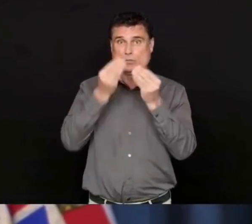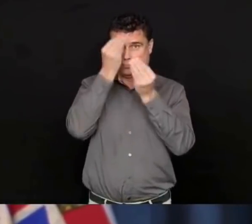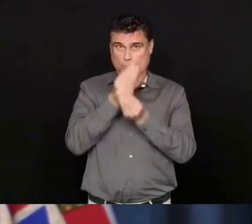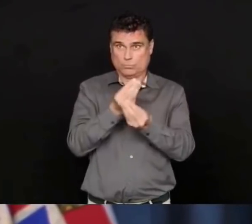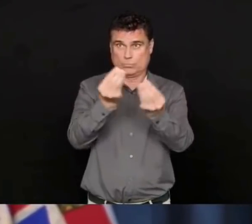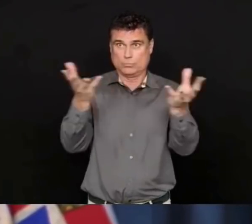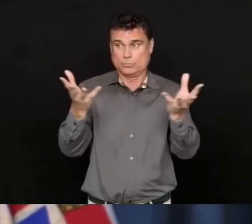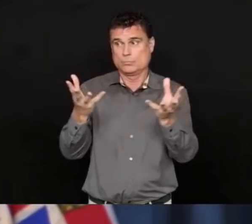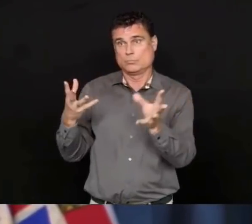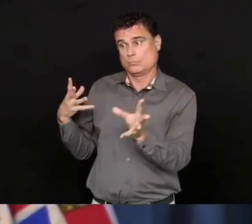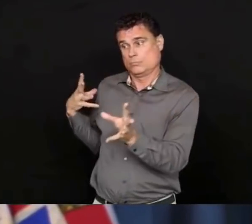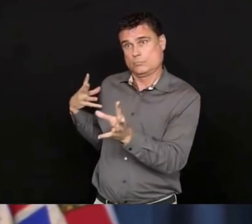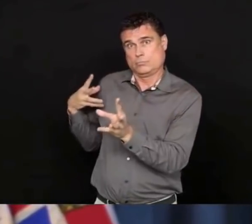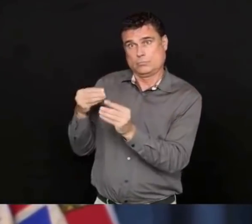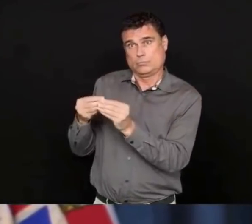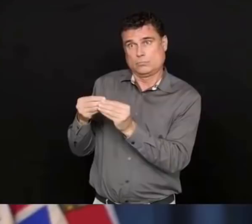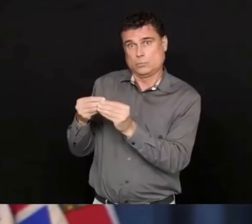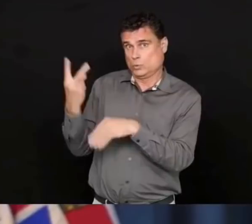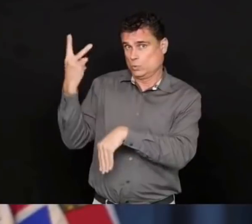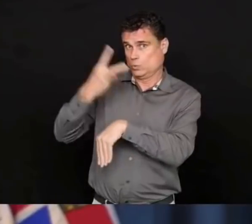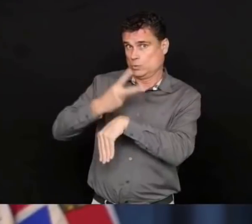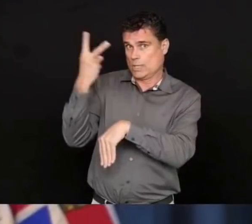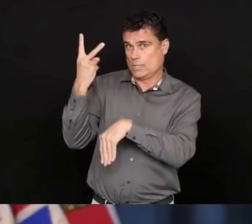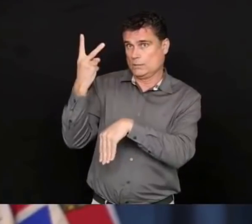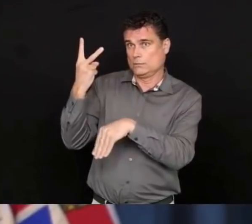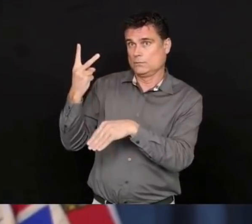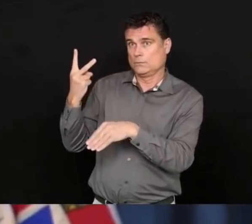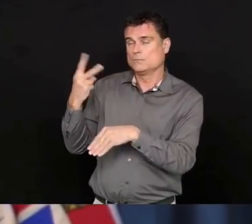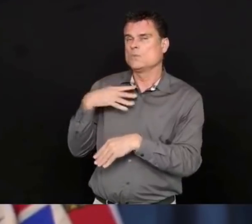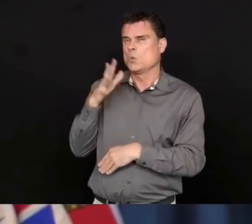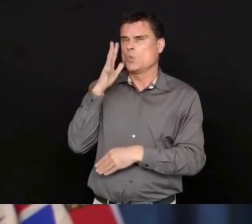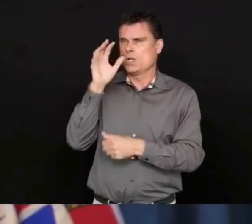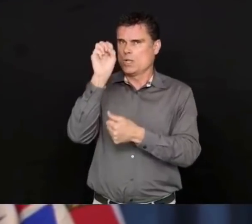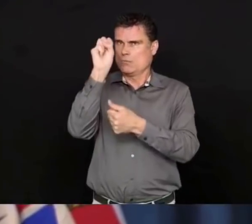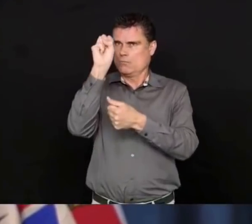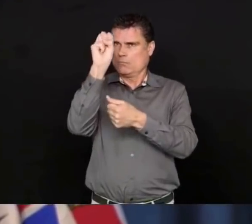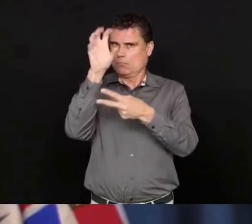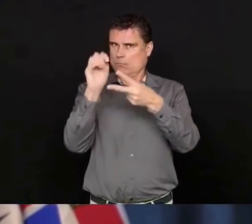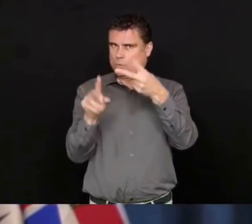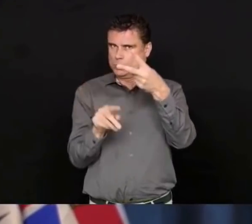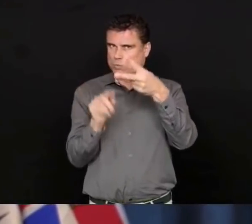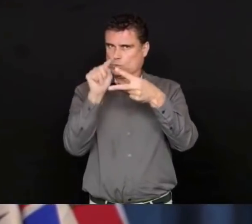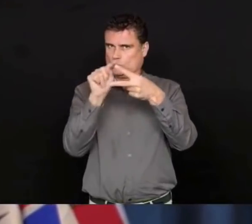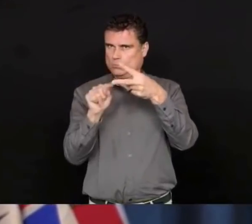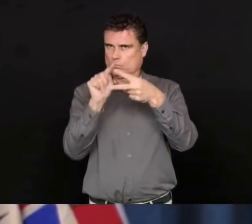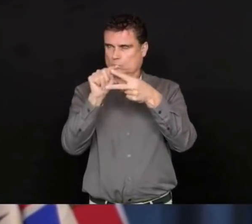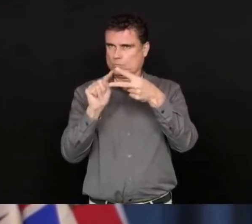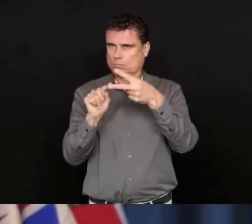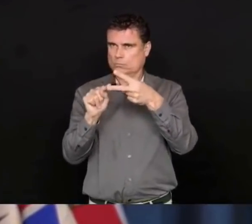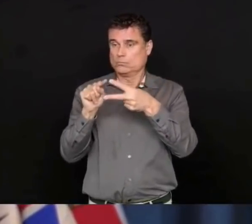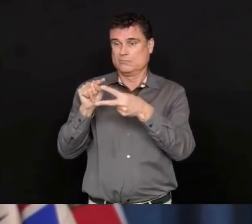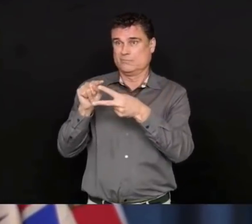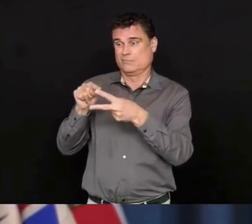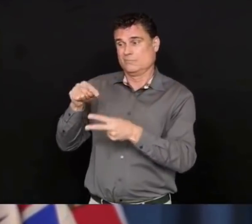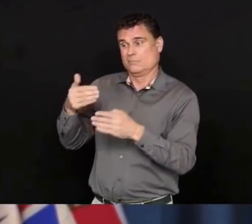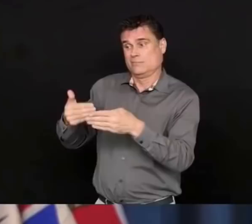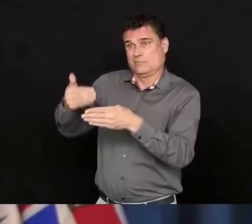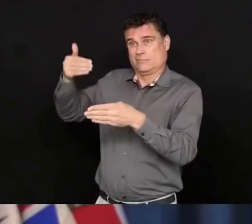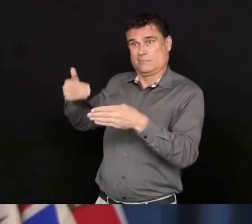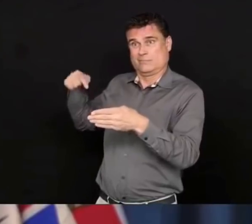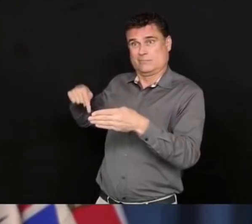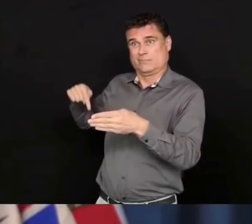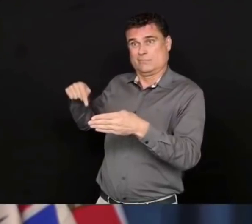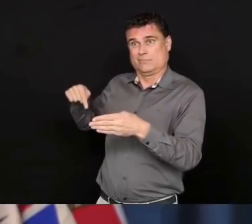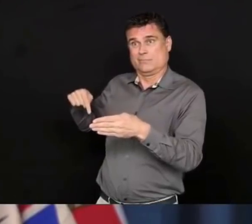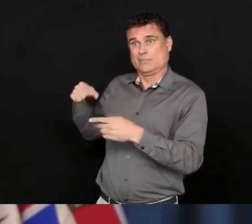I'm going to be talking about the two time periods, so the 24 hours from Saturday to Sunday and then April 5th